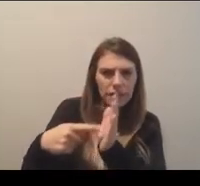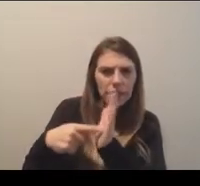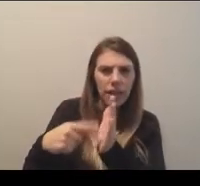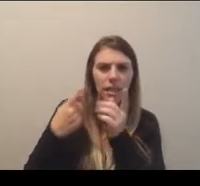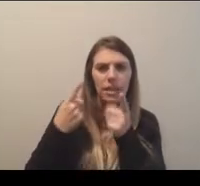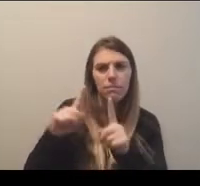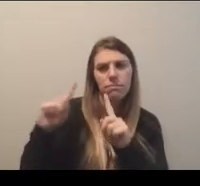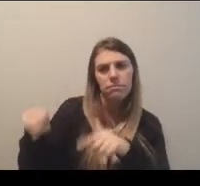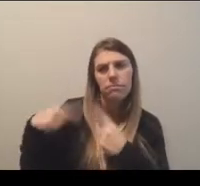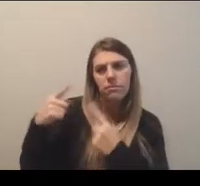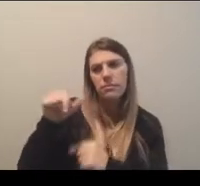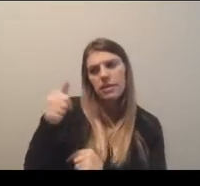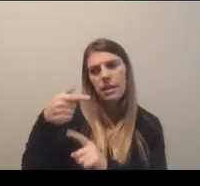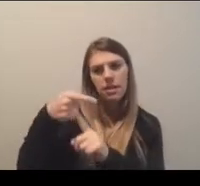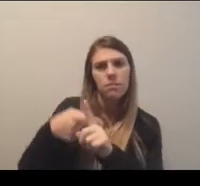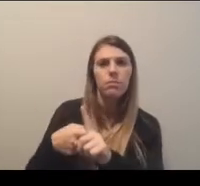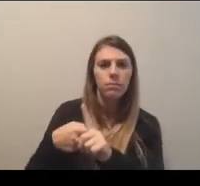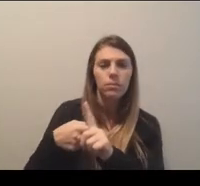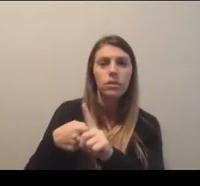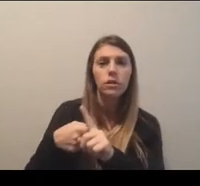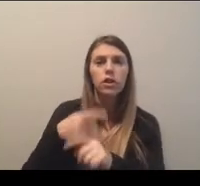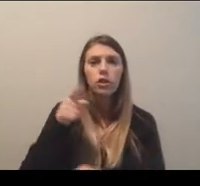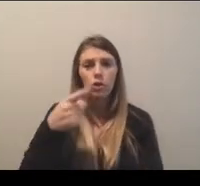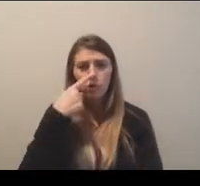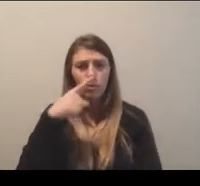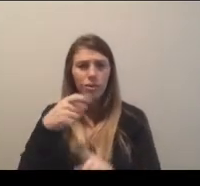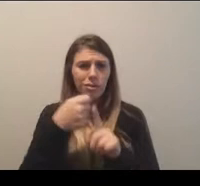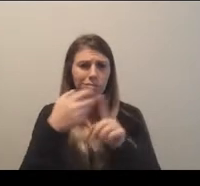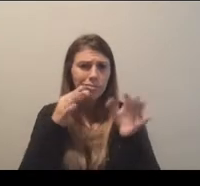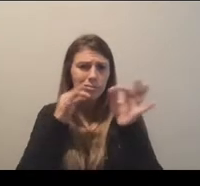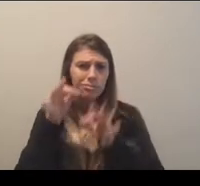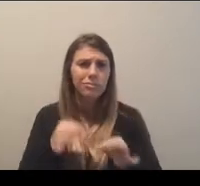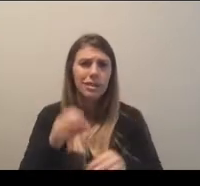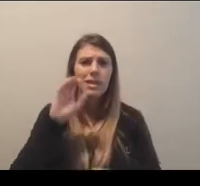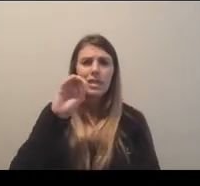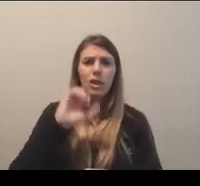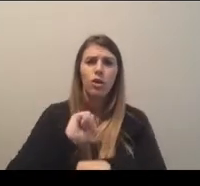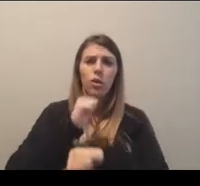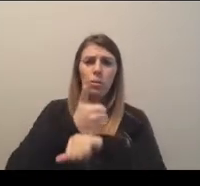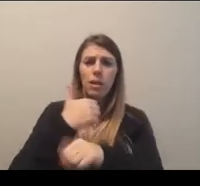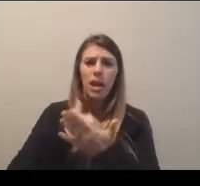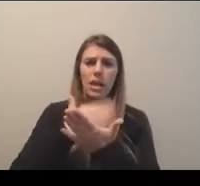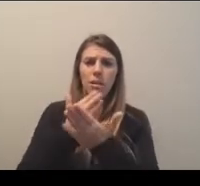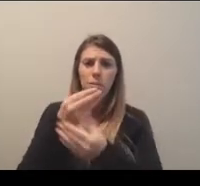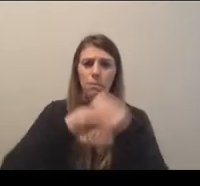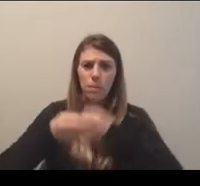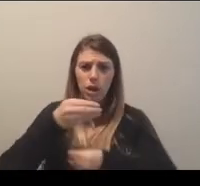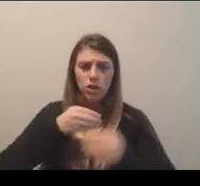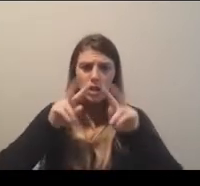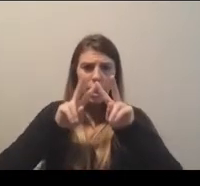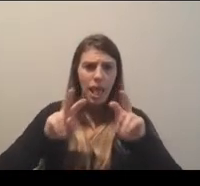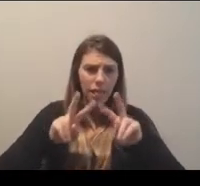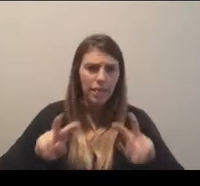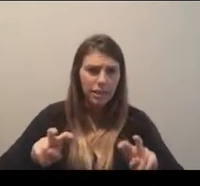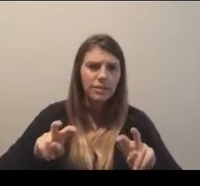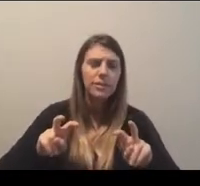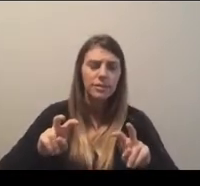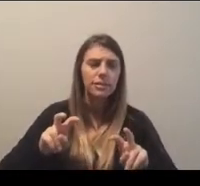over the last 10 months, would you please describe the zero-based budgeting analysis and decision-making progress